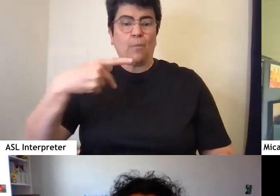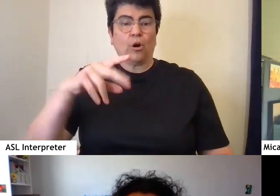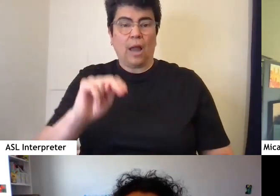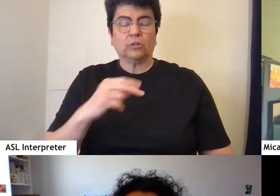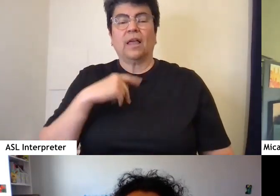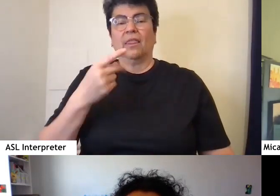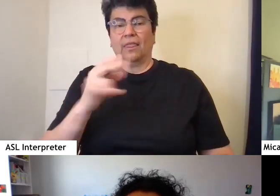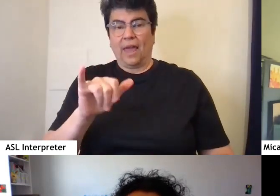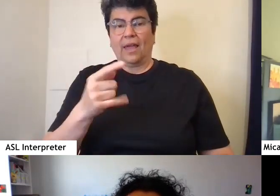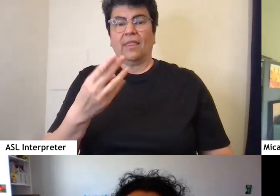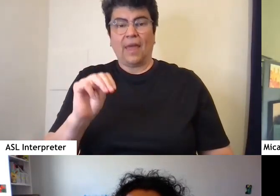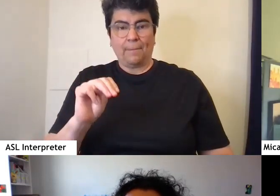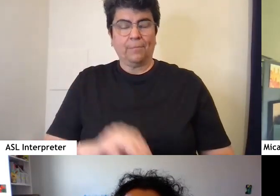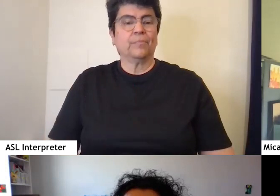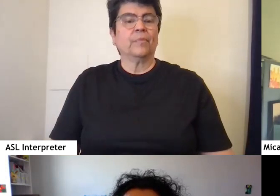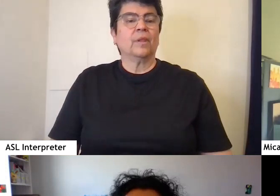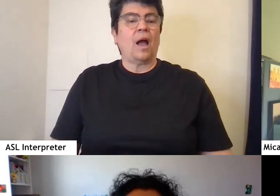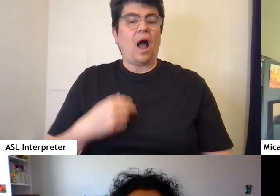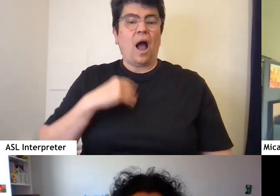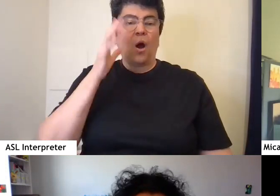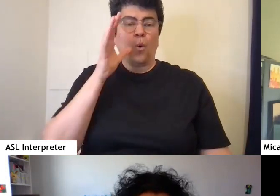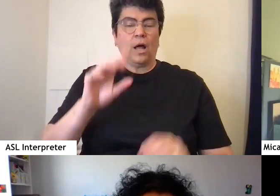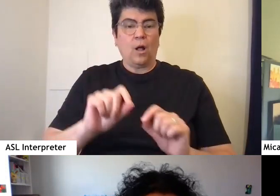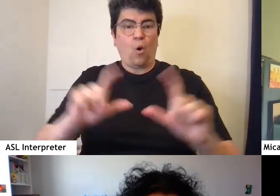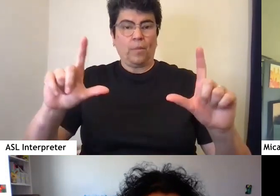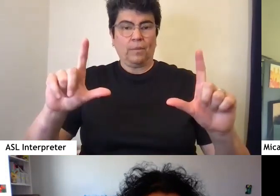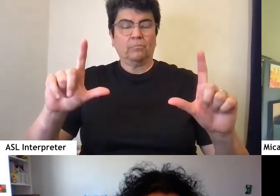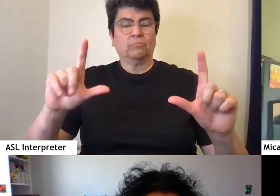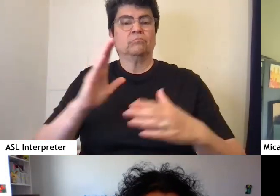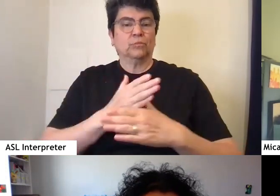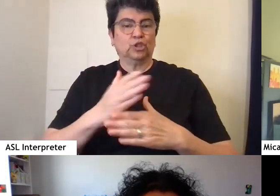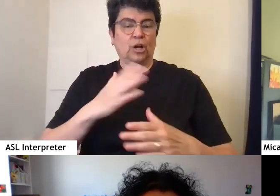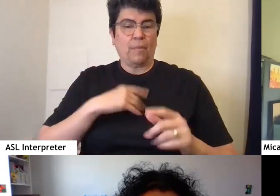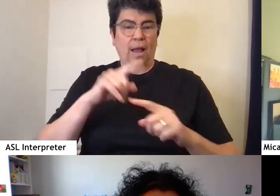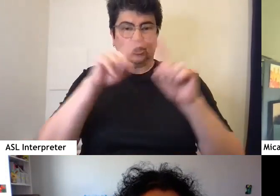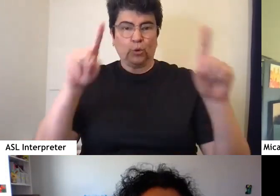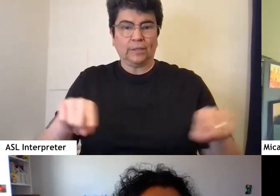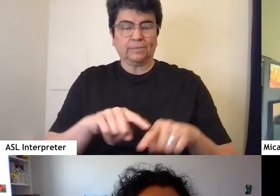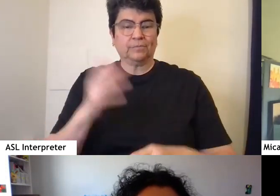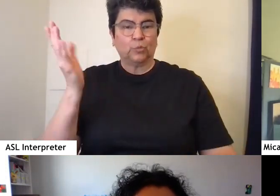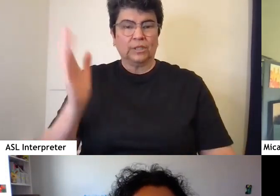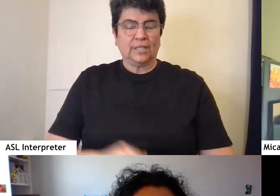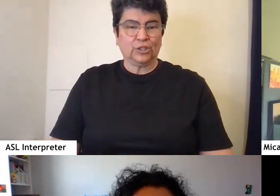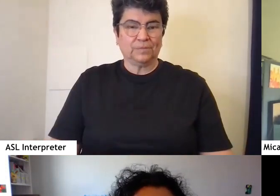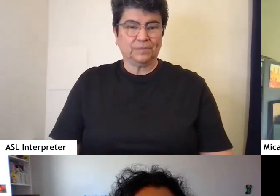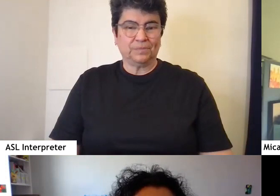and them. And I'm going to open up and share my presentation